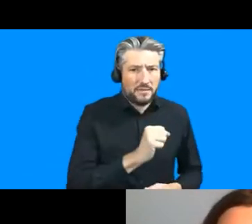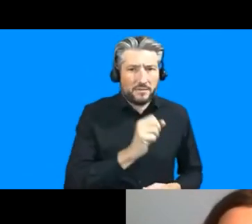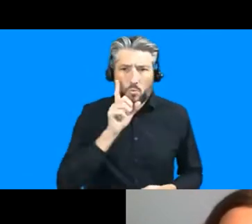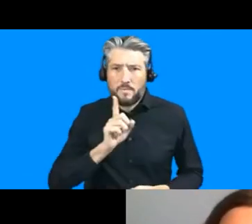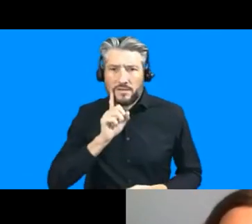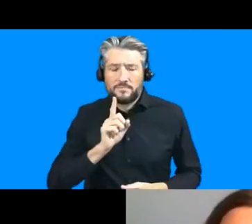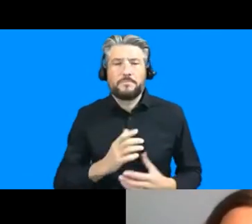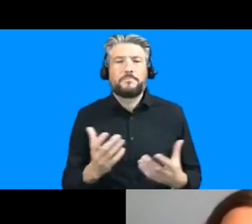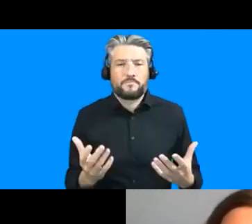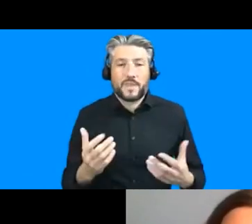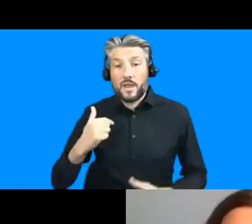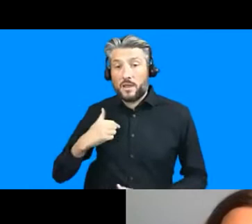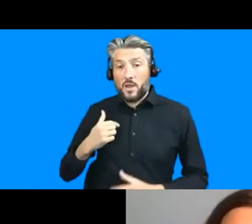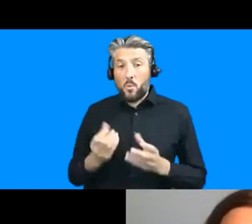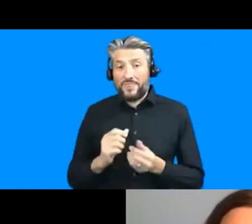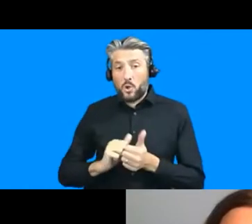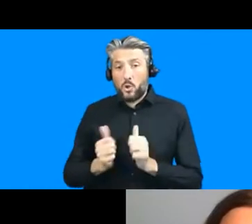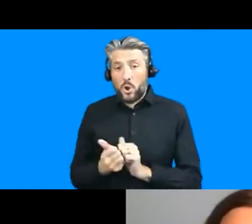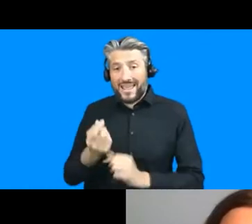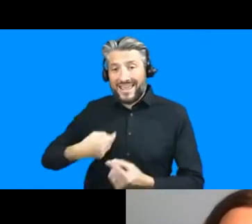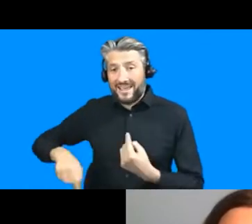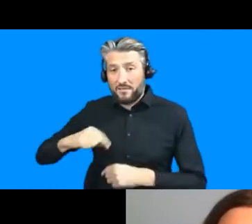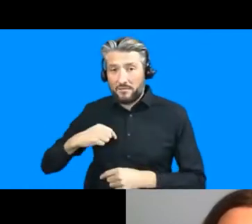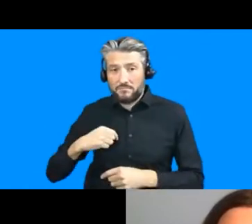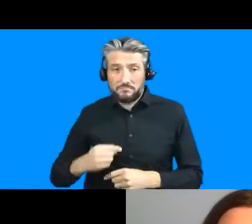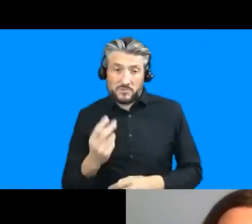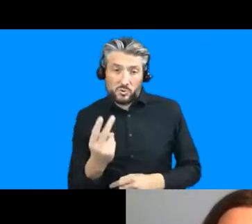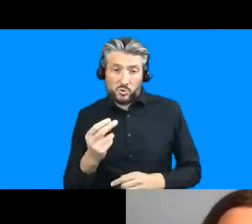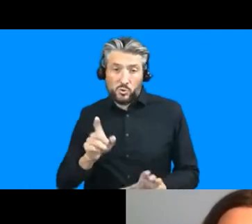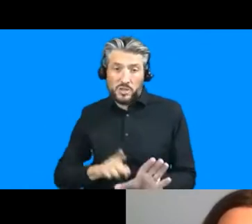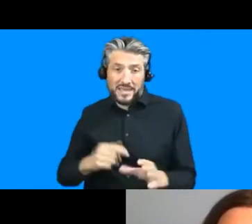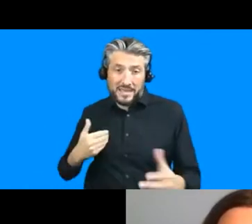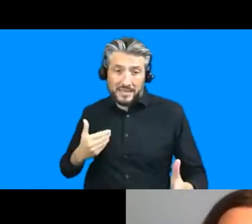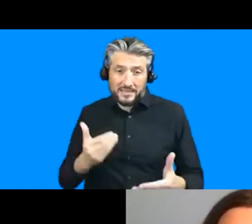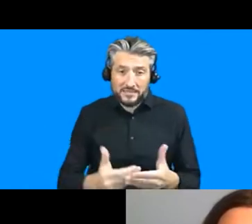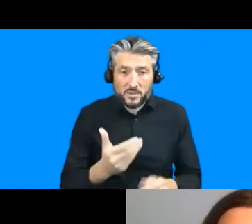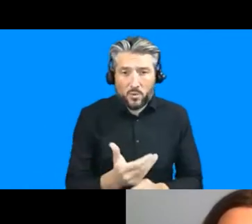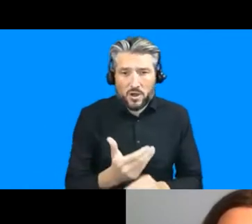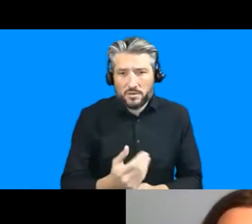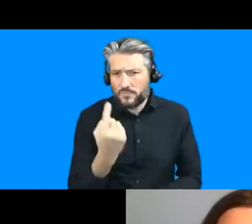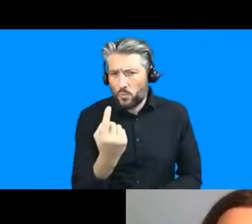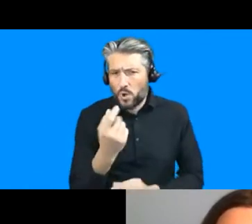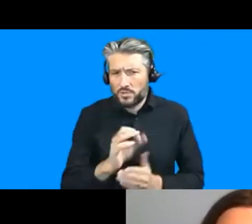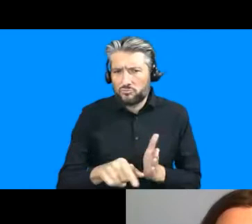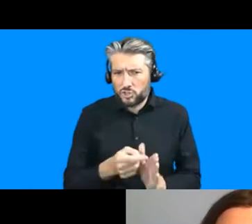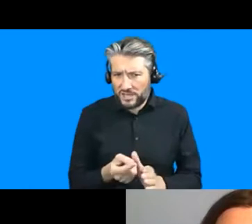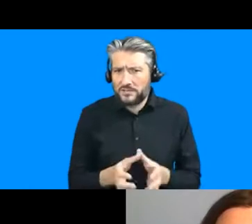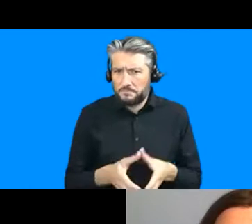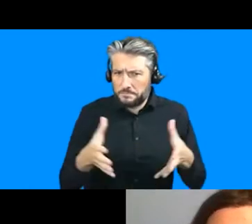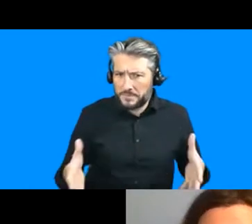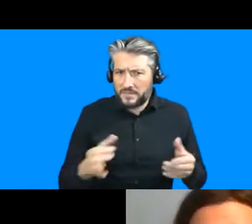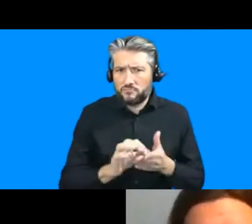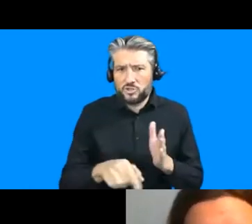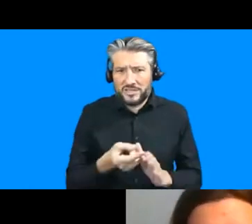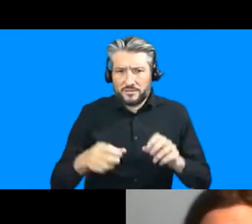my colleagues and i have been involved for the last 24 months in in a very extensive project on looking at uh the